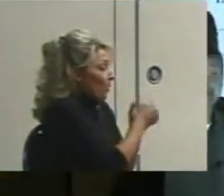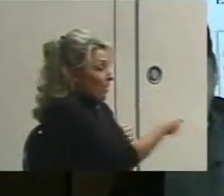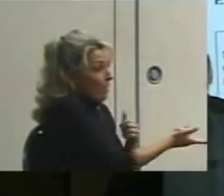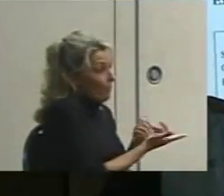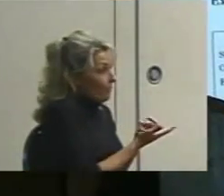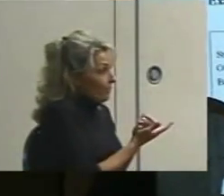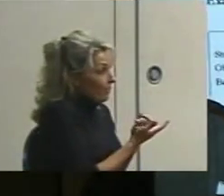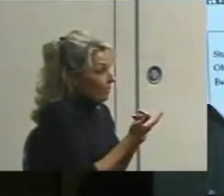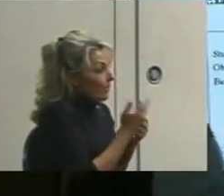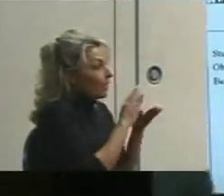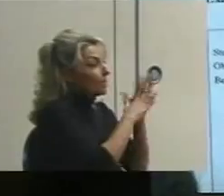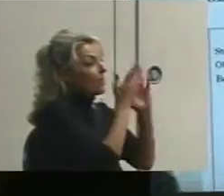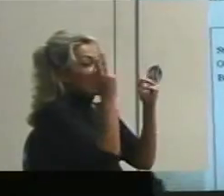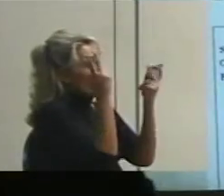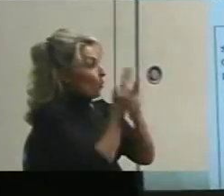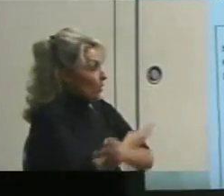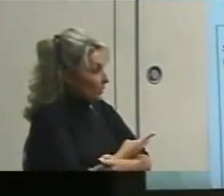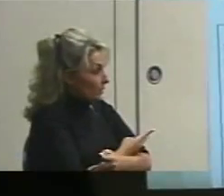It's getting worse.